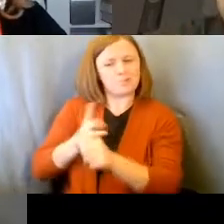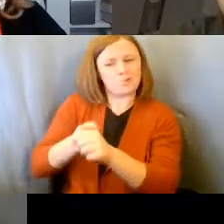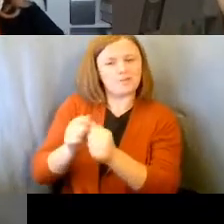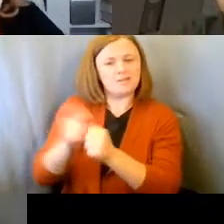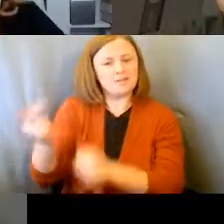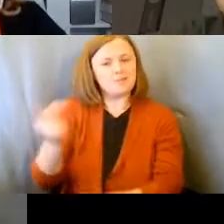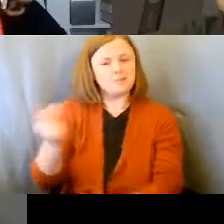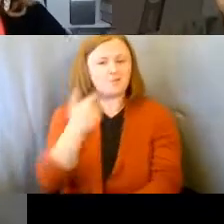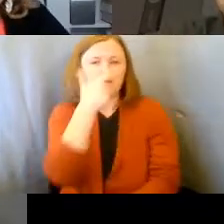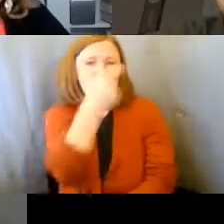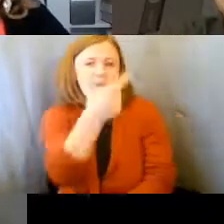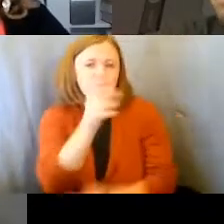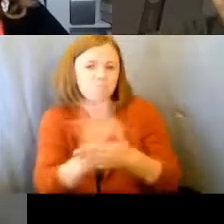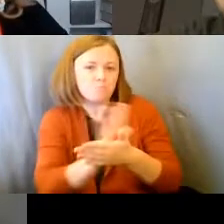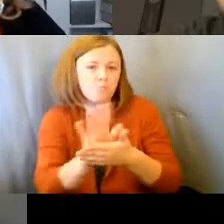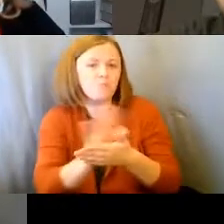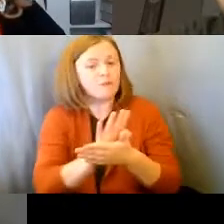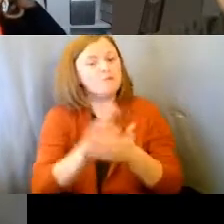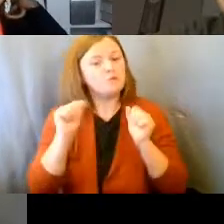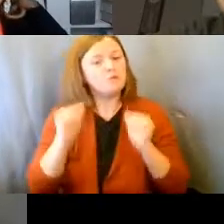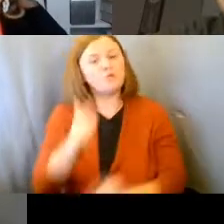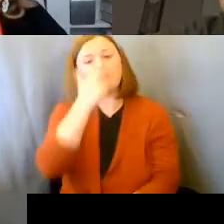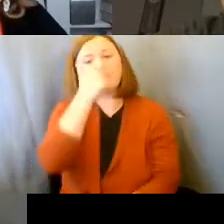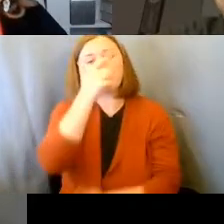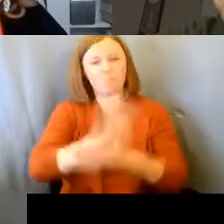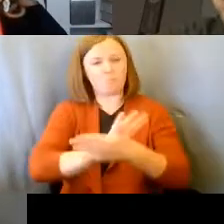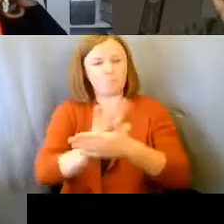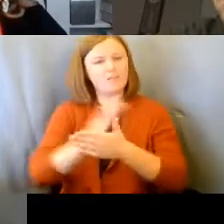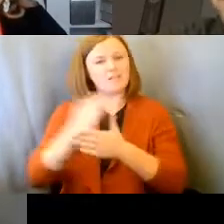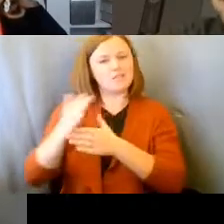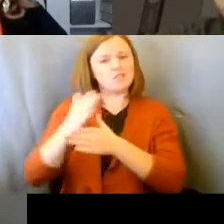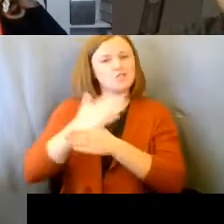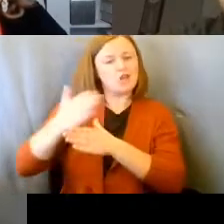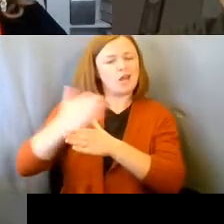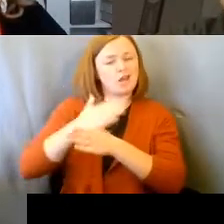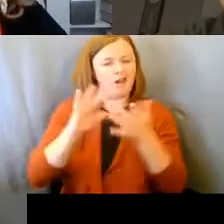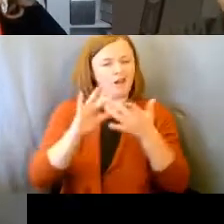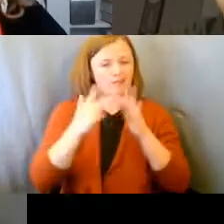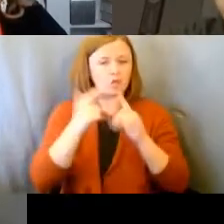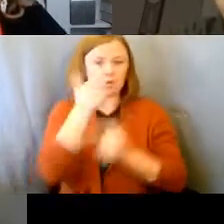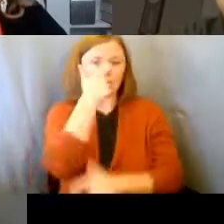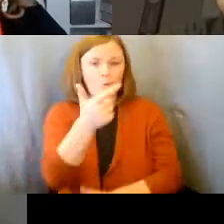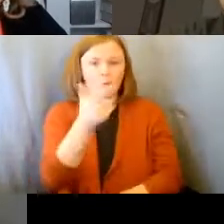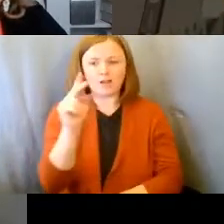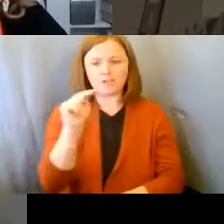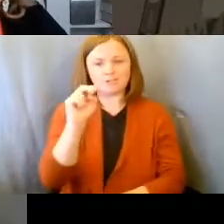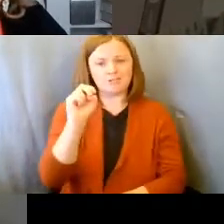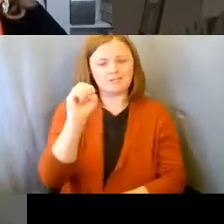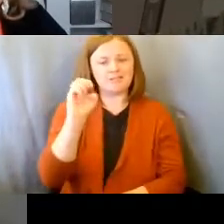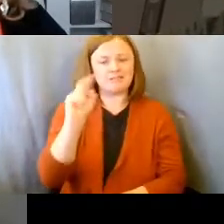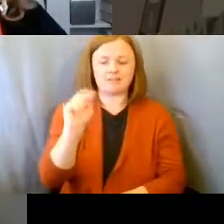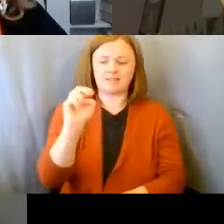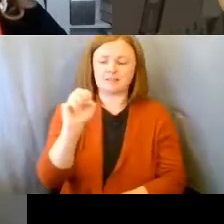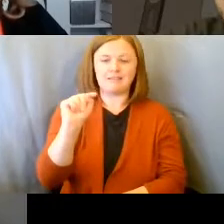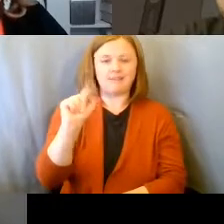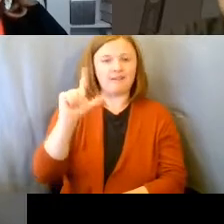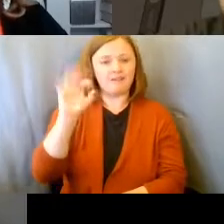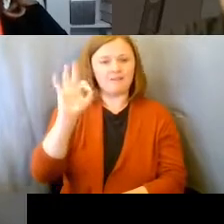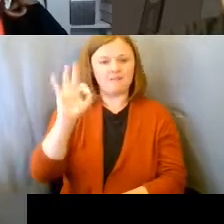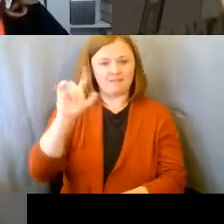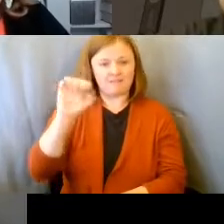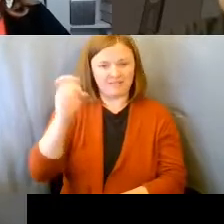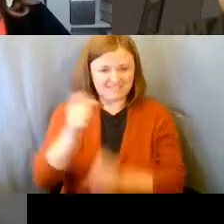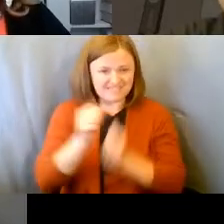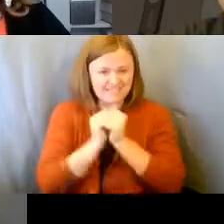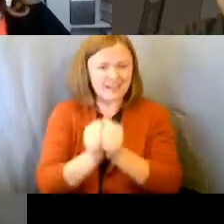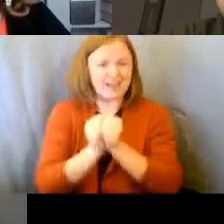movies with. You can do movie sharing online. You can watch Netflix together. You can do things on zoom together,